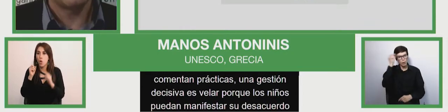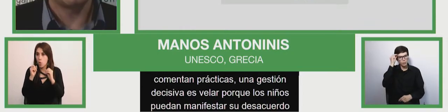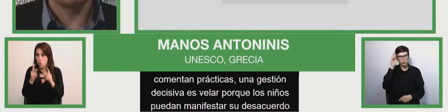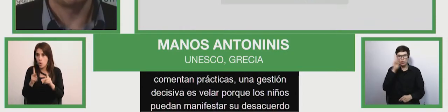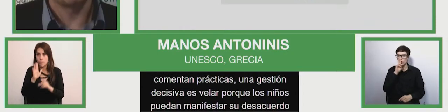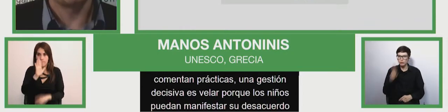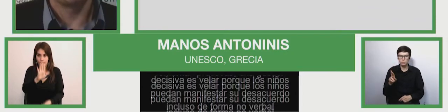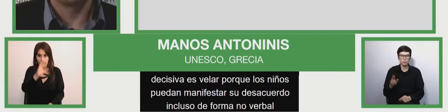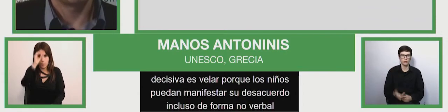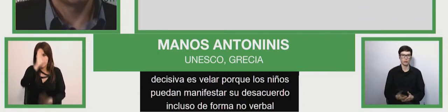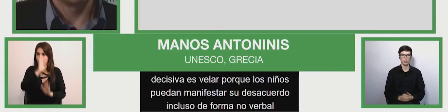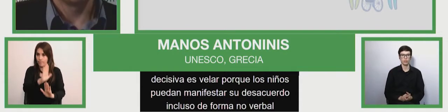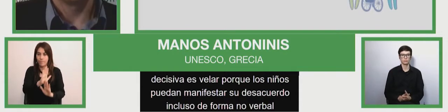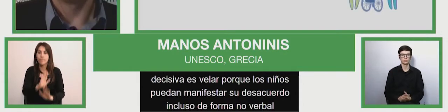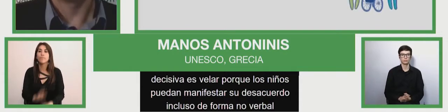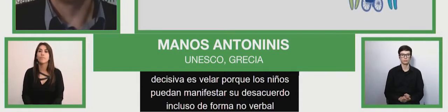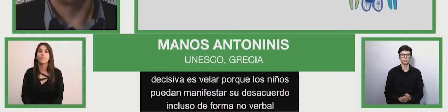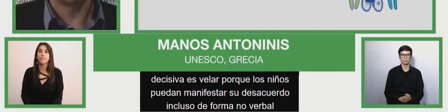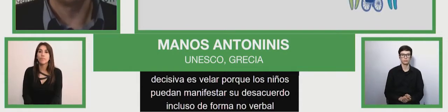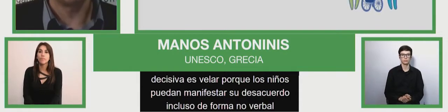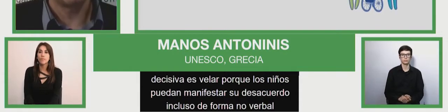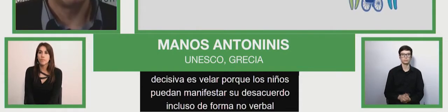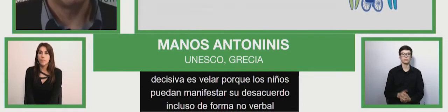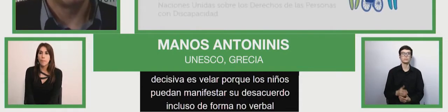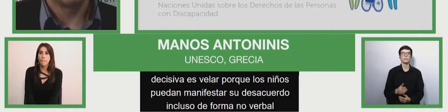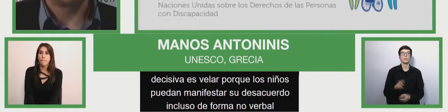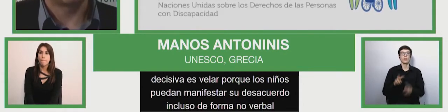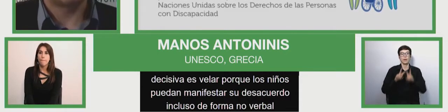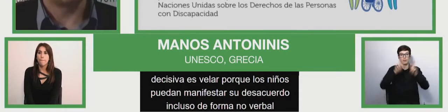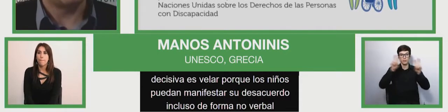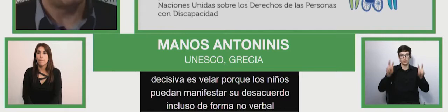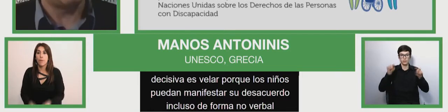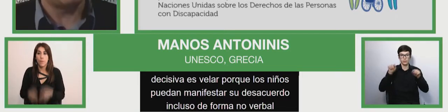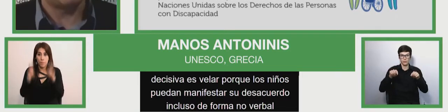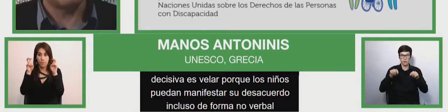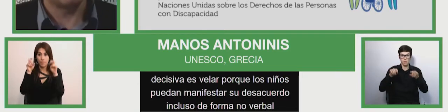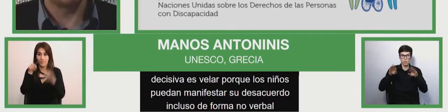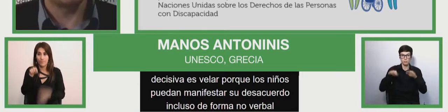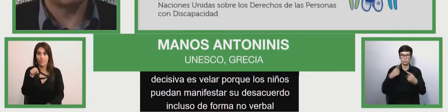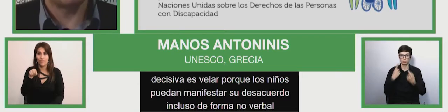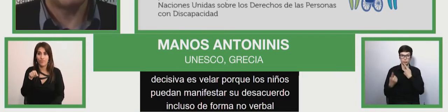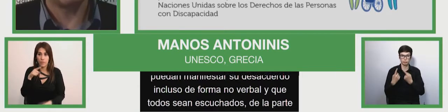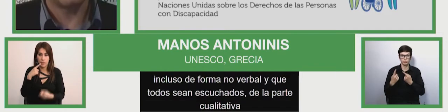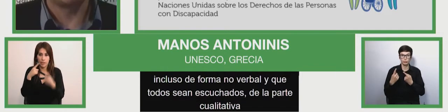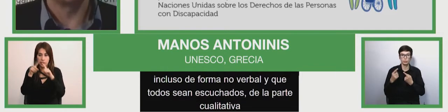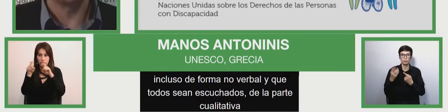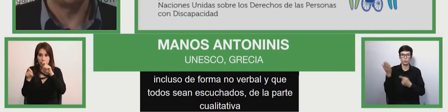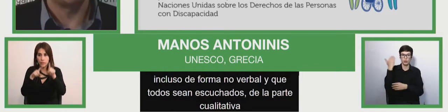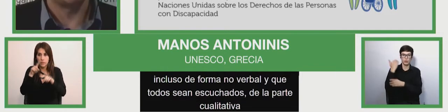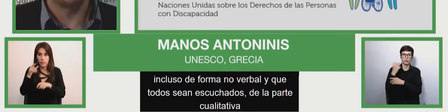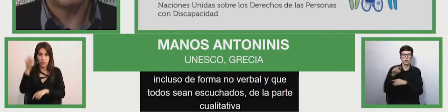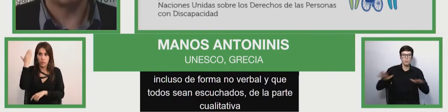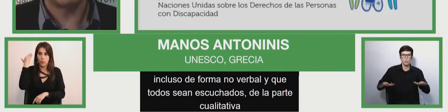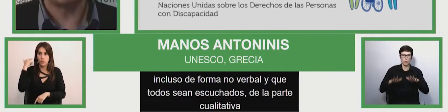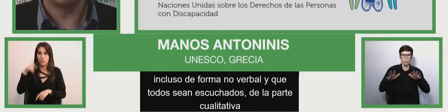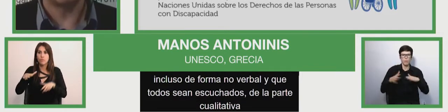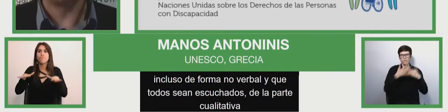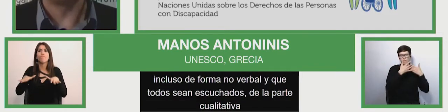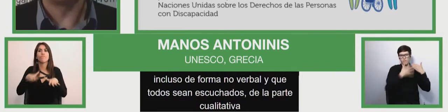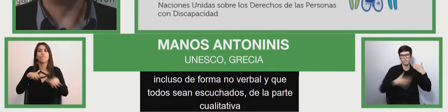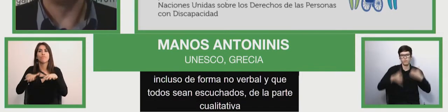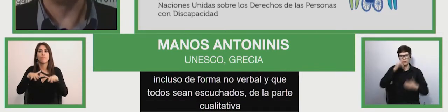In qualitative aspects, the non-governmental organizations have promoted to, for a long time, inclusive education